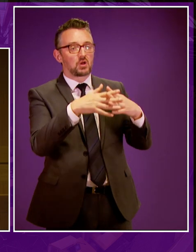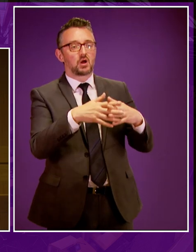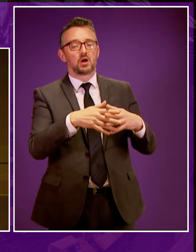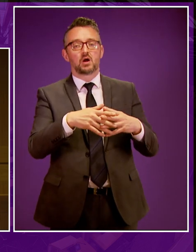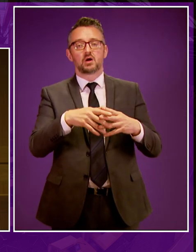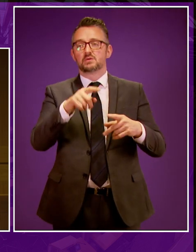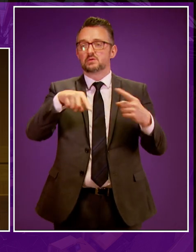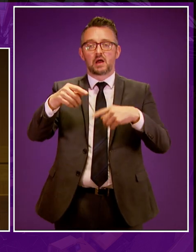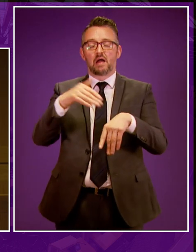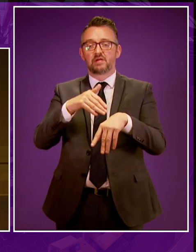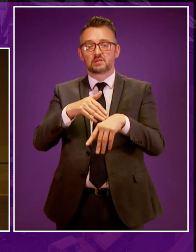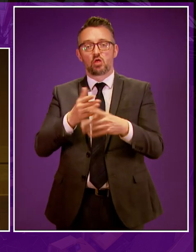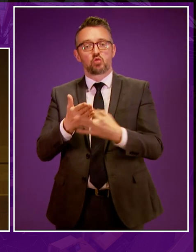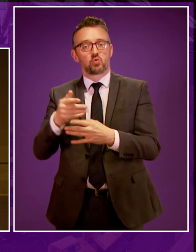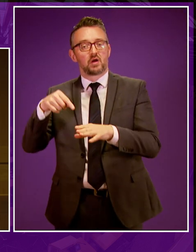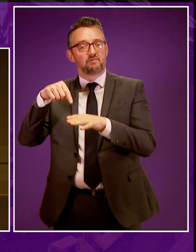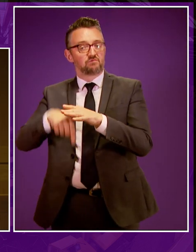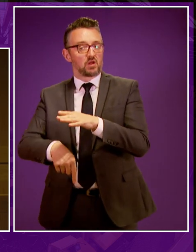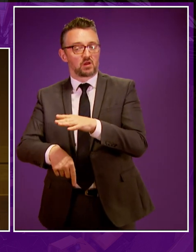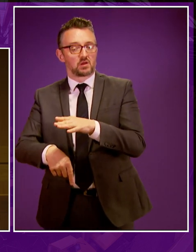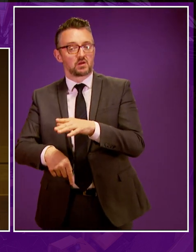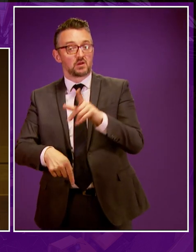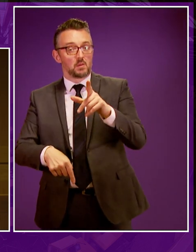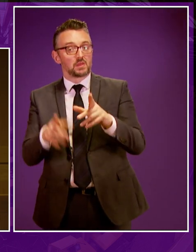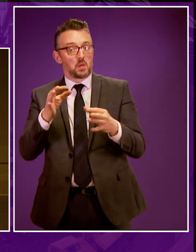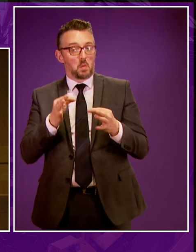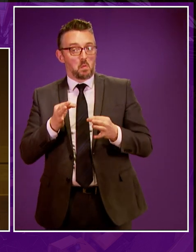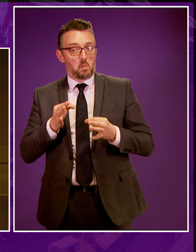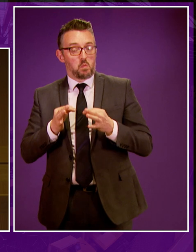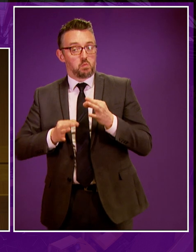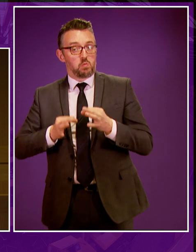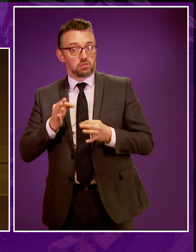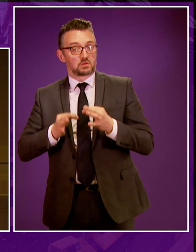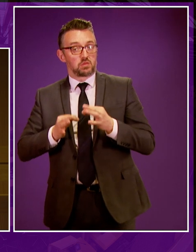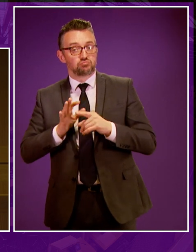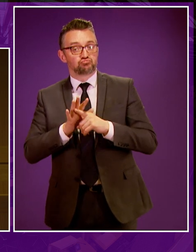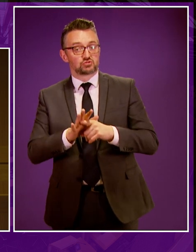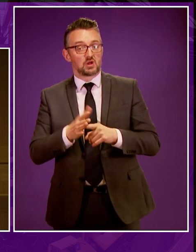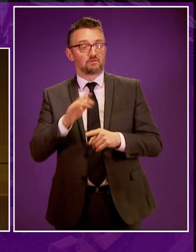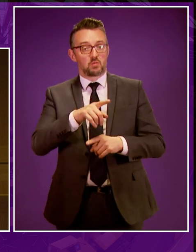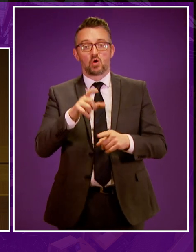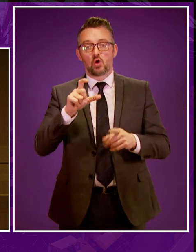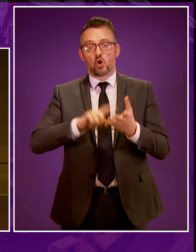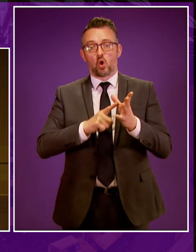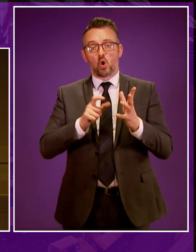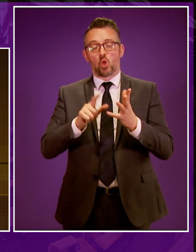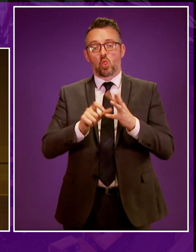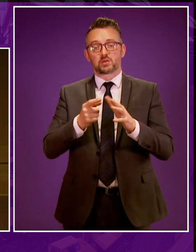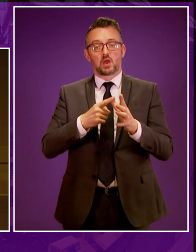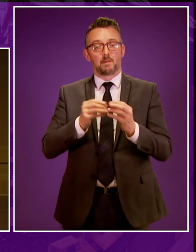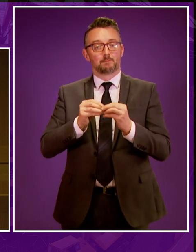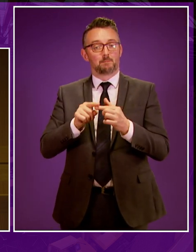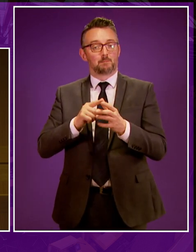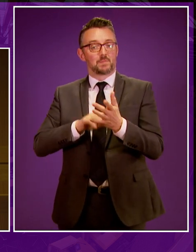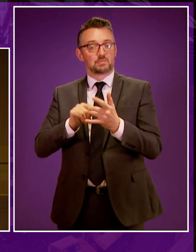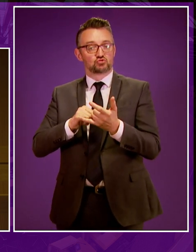else affected by it. Let's be clear, it's the political pressure that came about, both from Claudia Beamish's bill and huge